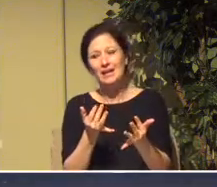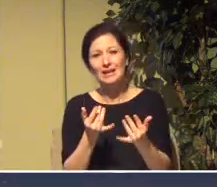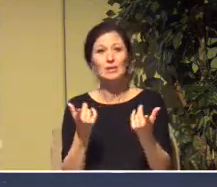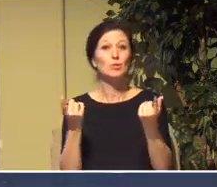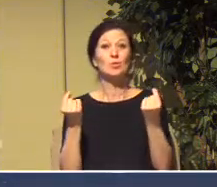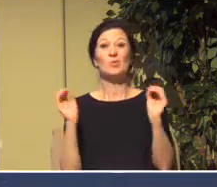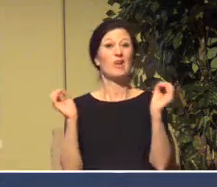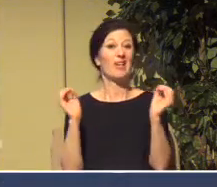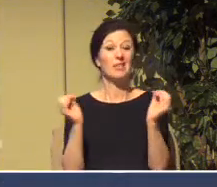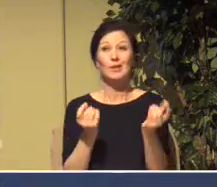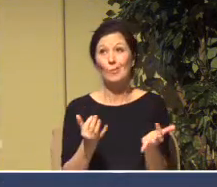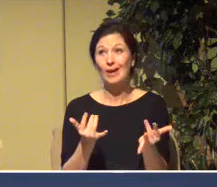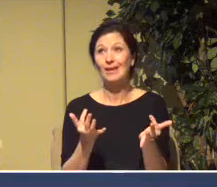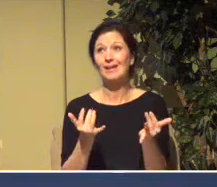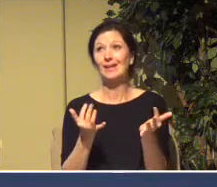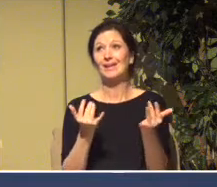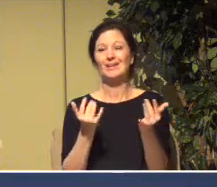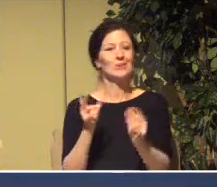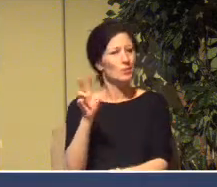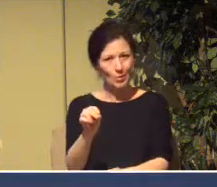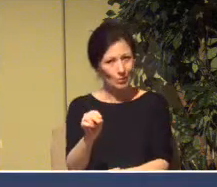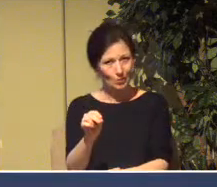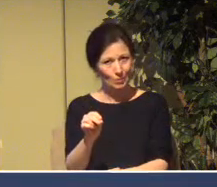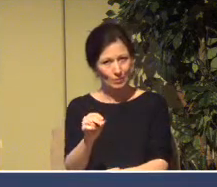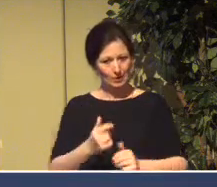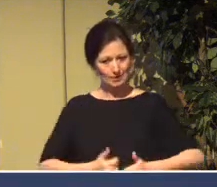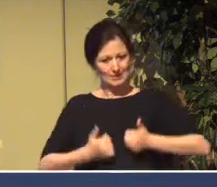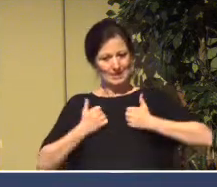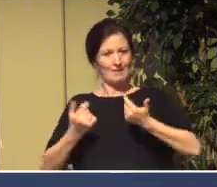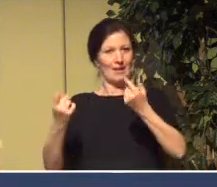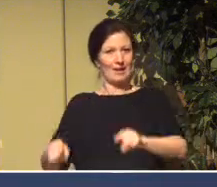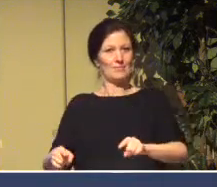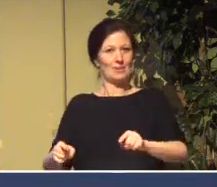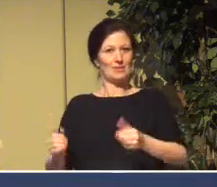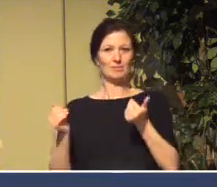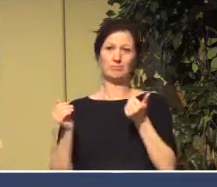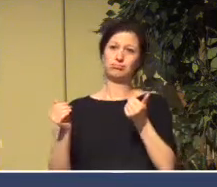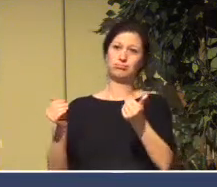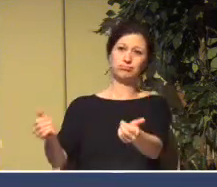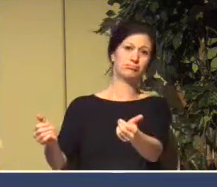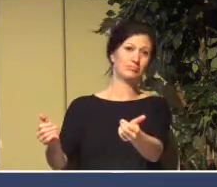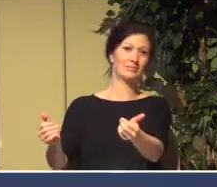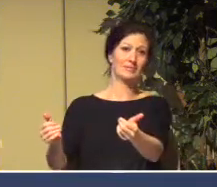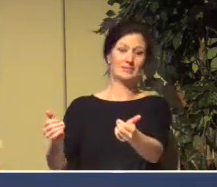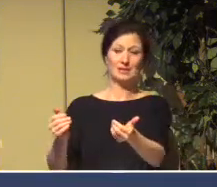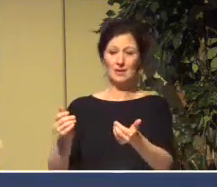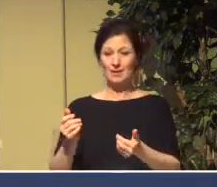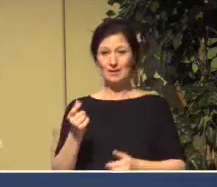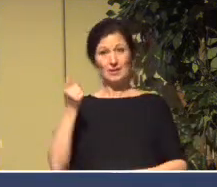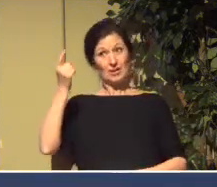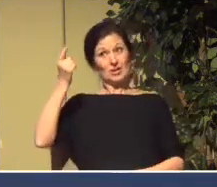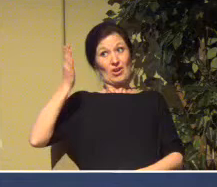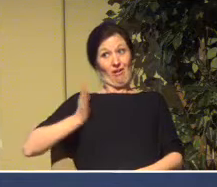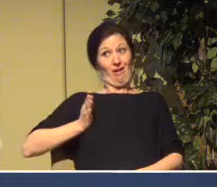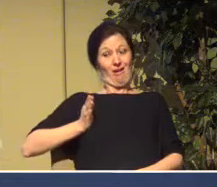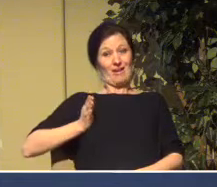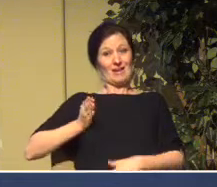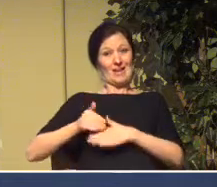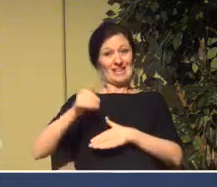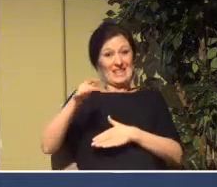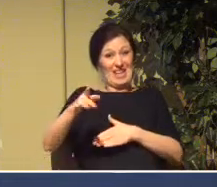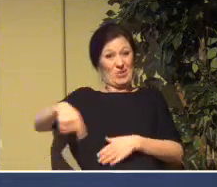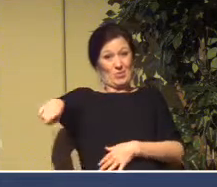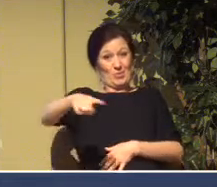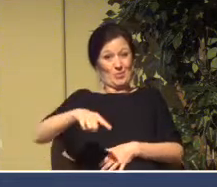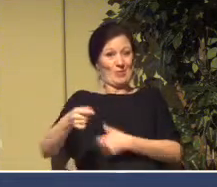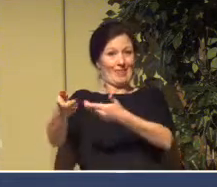life goes on. They're in it for the long haul. Jeremiah told them, God put you there. This